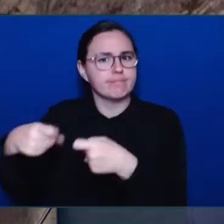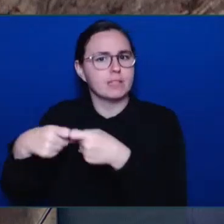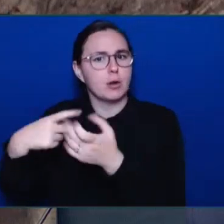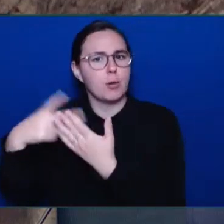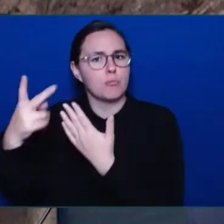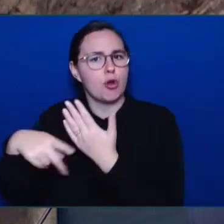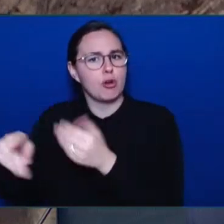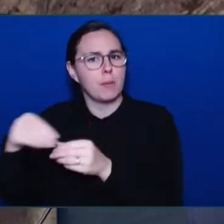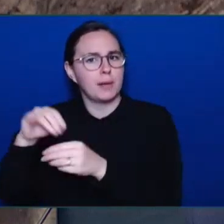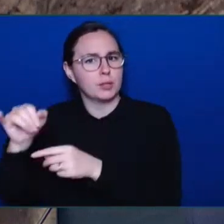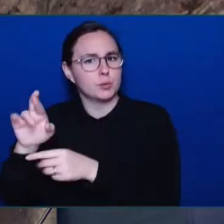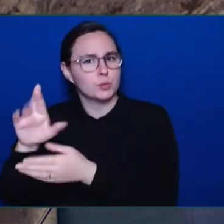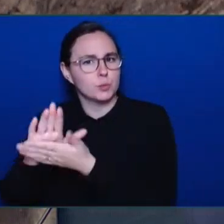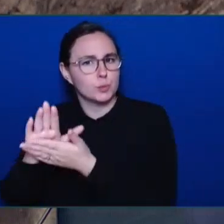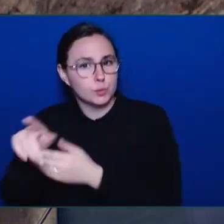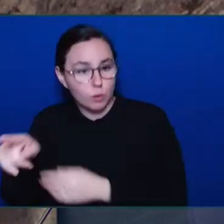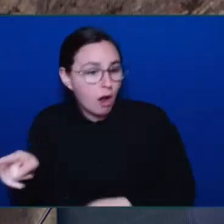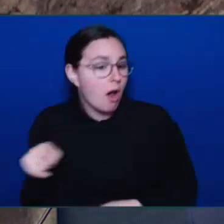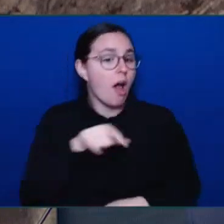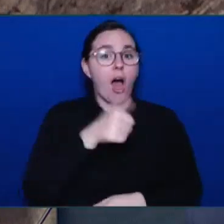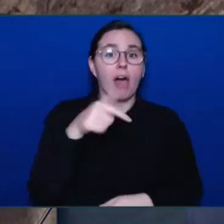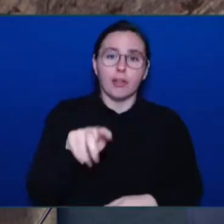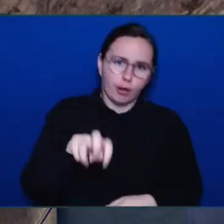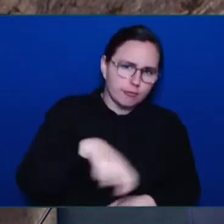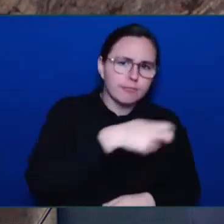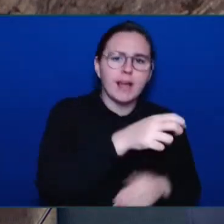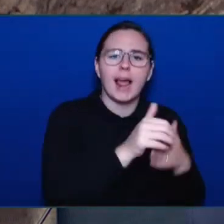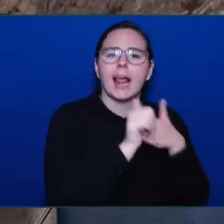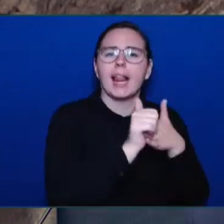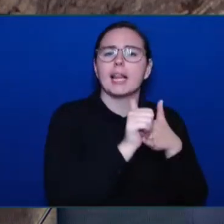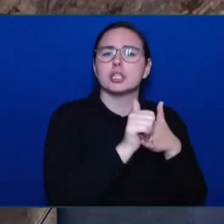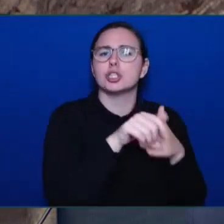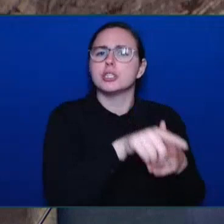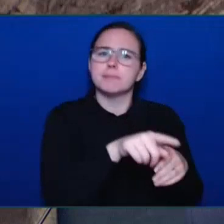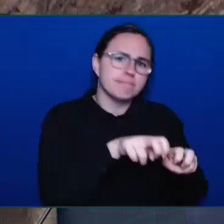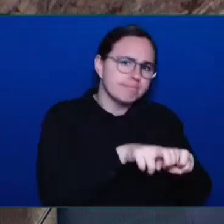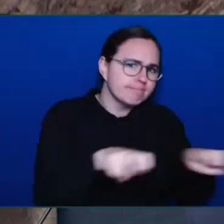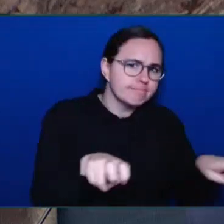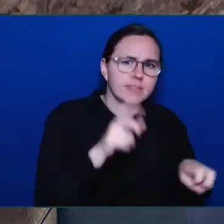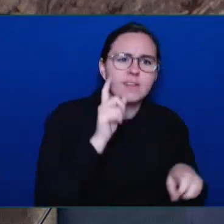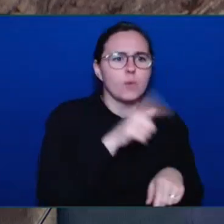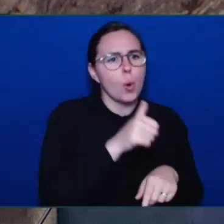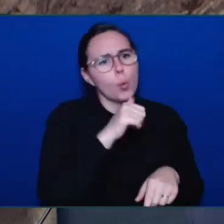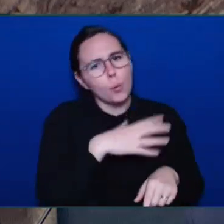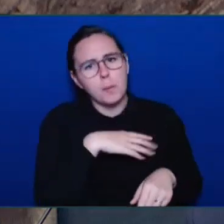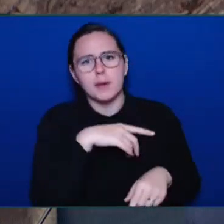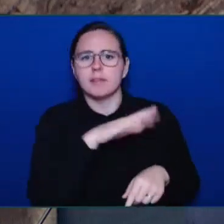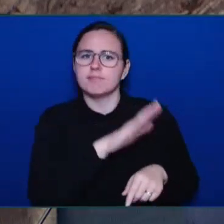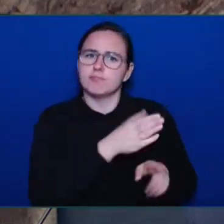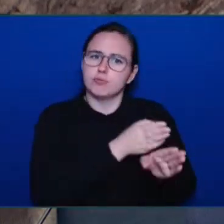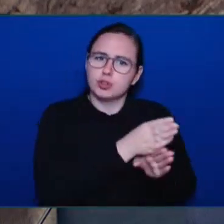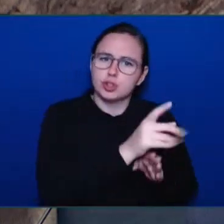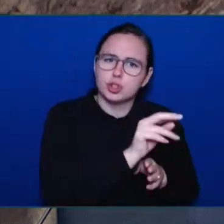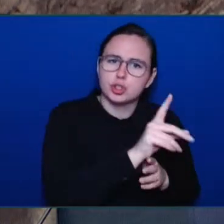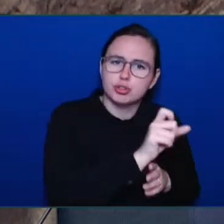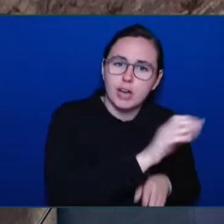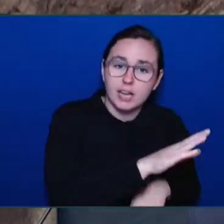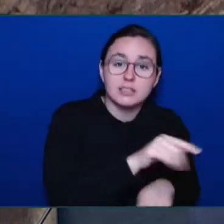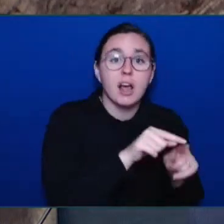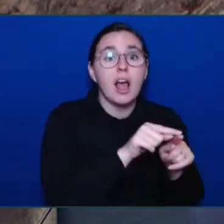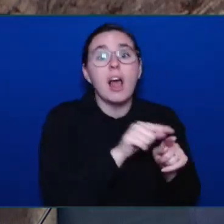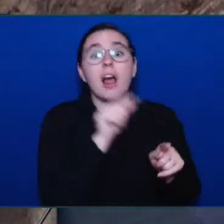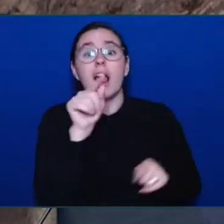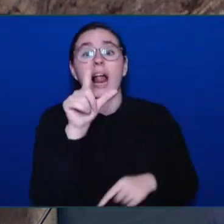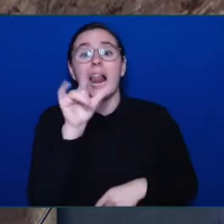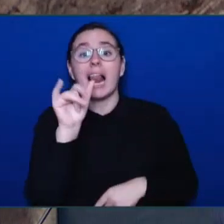Conference. And supported students in Lytton at the Stein Valley School with the electrical portion of the Trade Sampler Program. Lise and her colleagues,